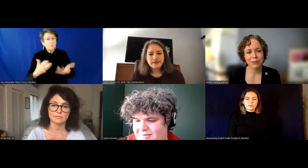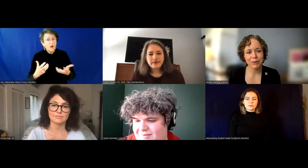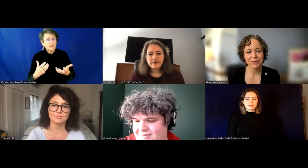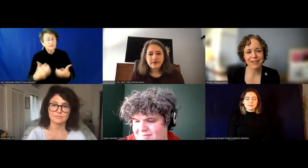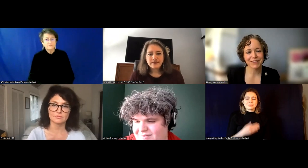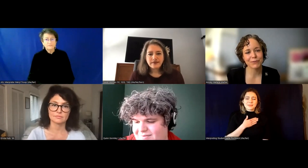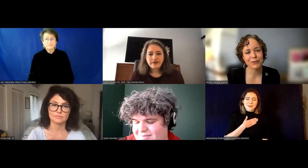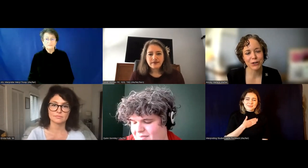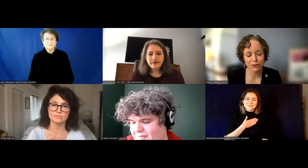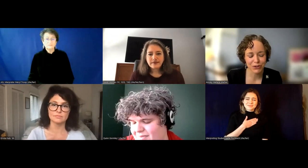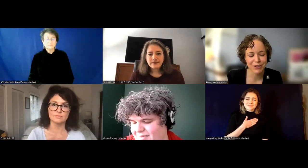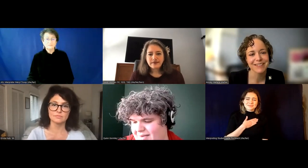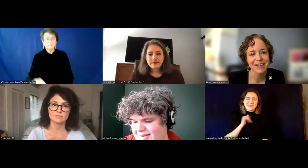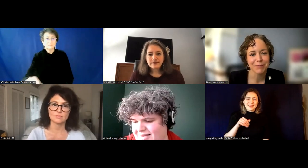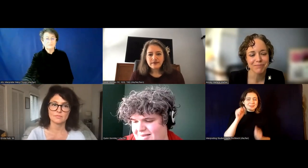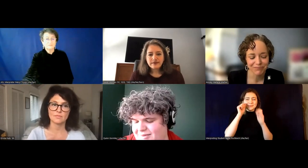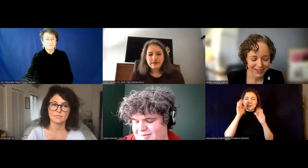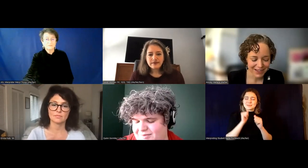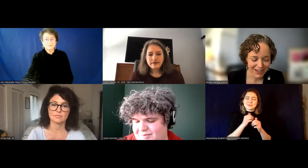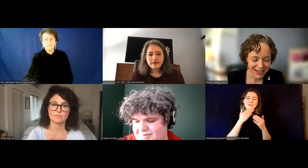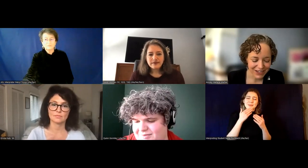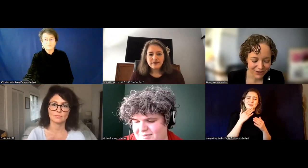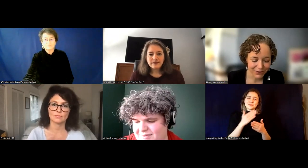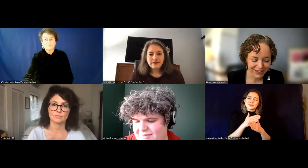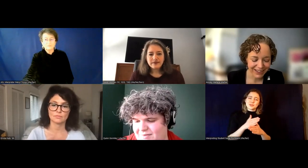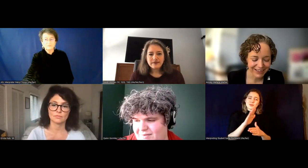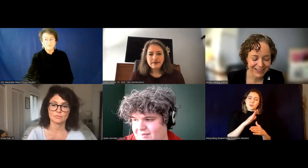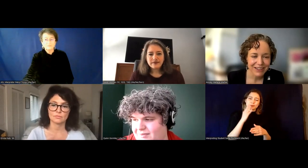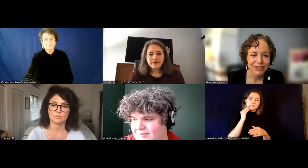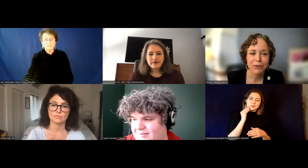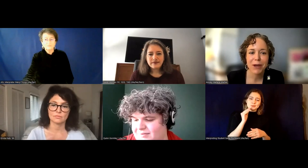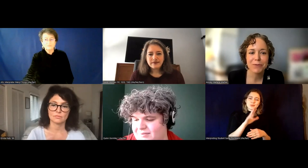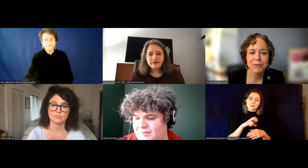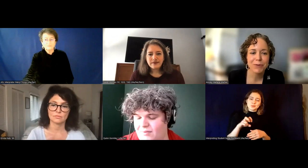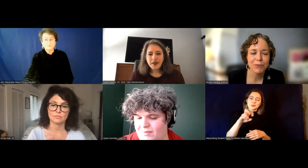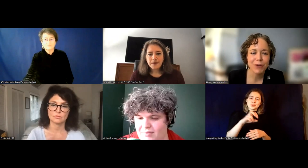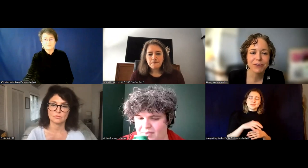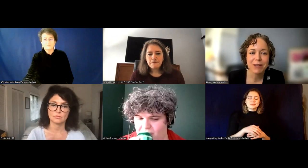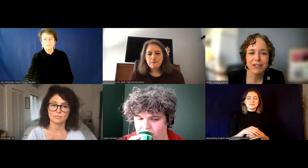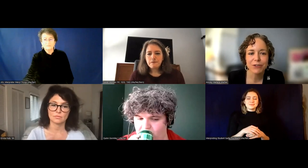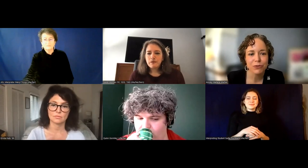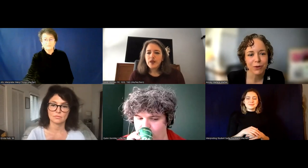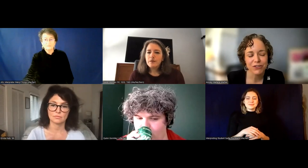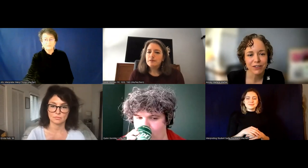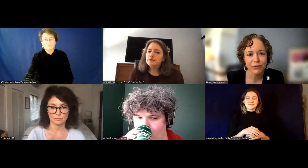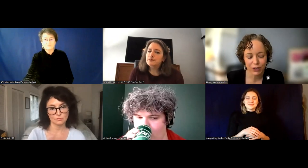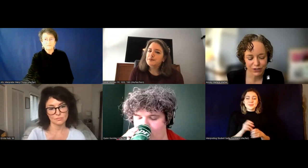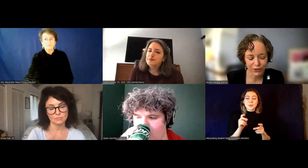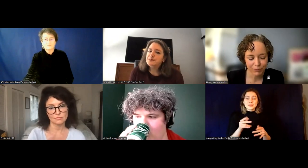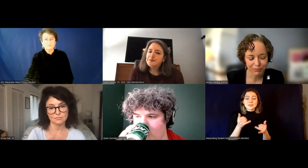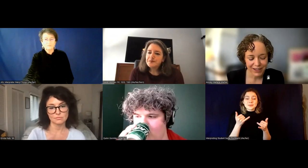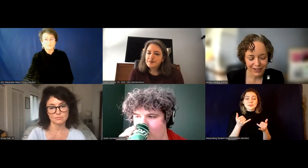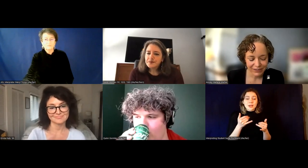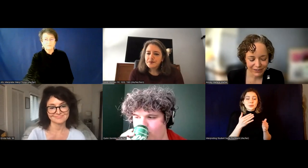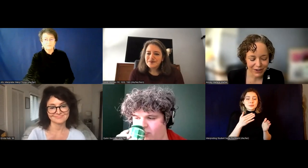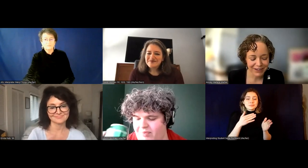that's incredible. Thanks for sharing your journeys, um, each of you. And so now we have some individual questions for each